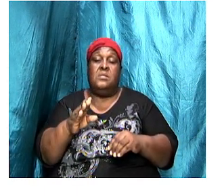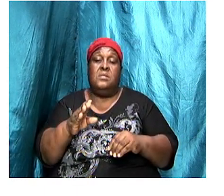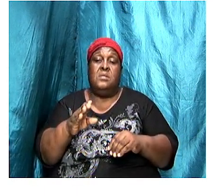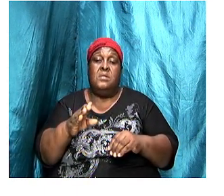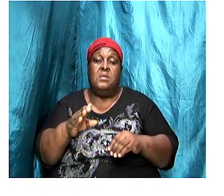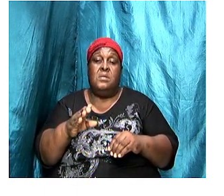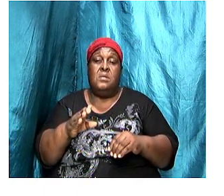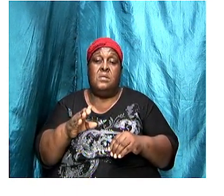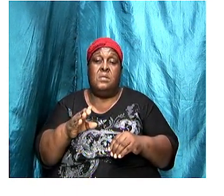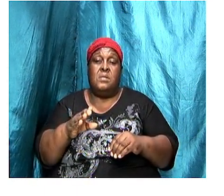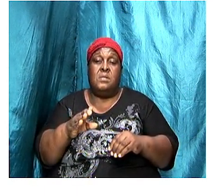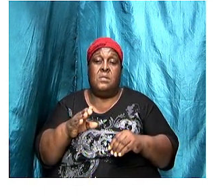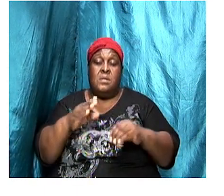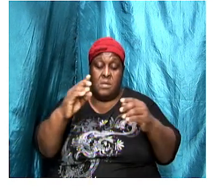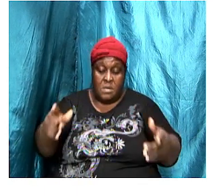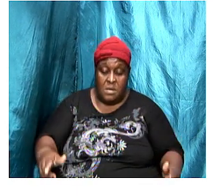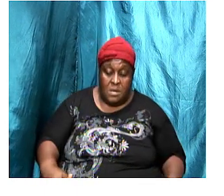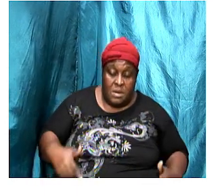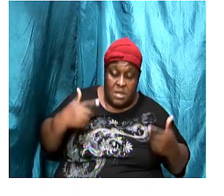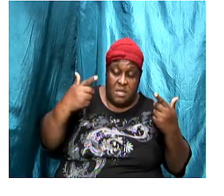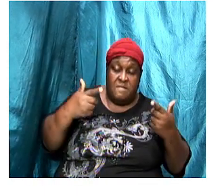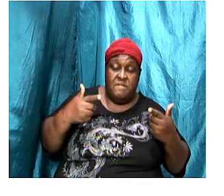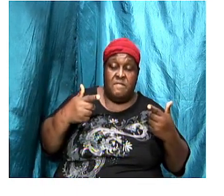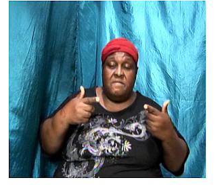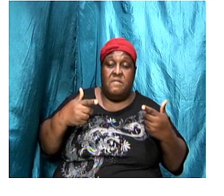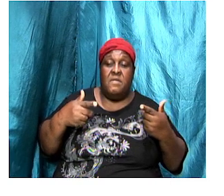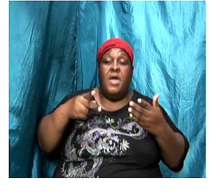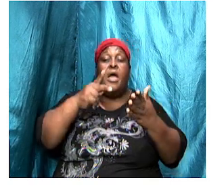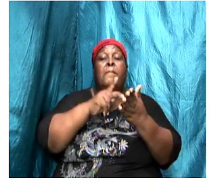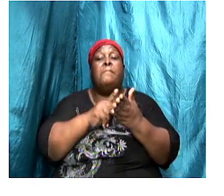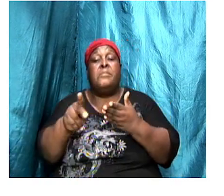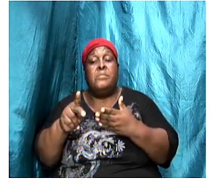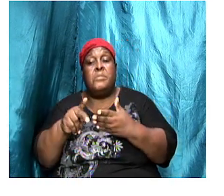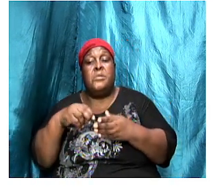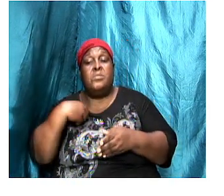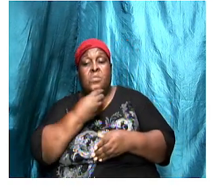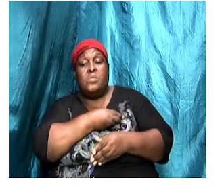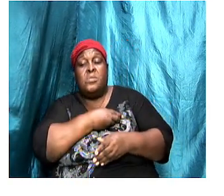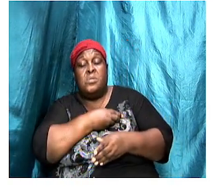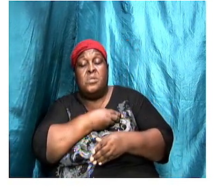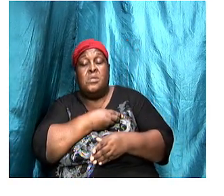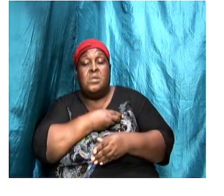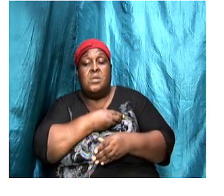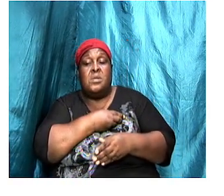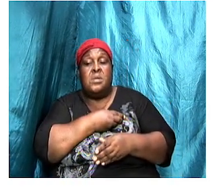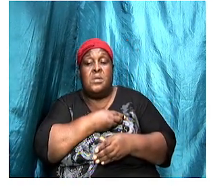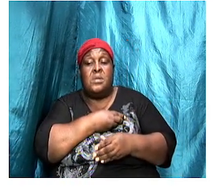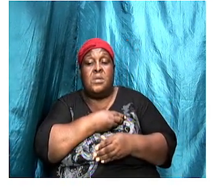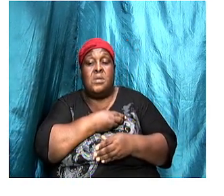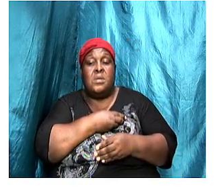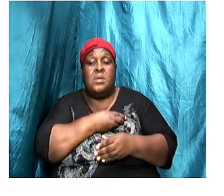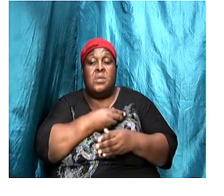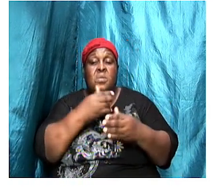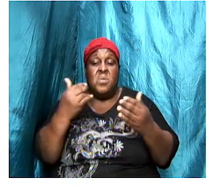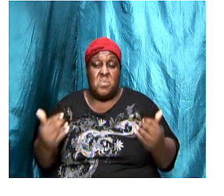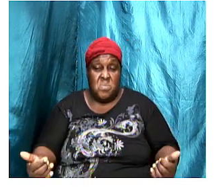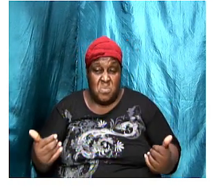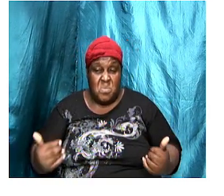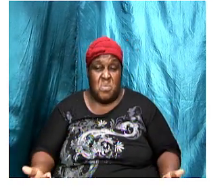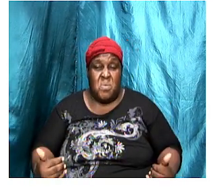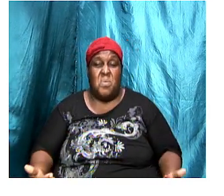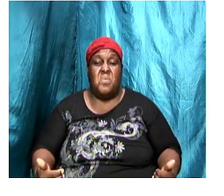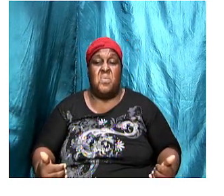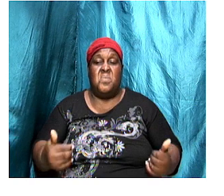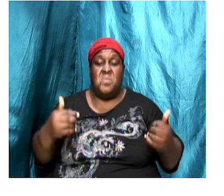our own walk and represents our state, our current status, our